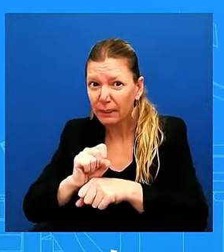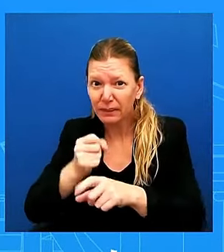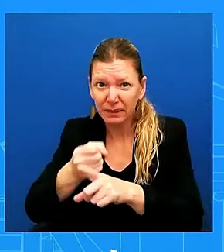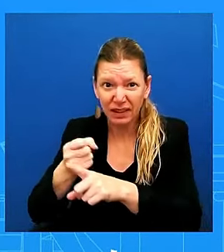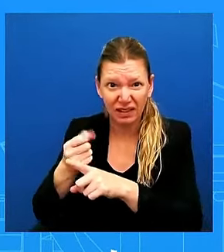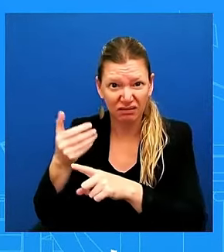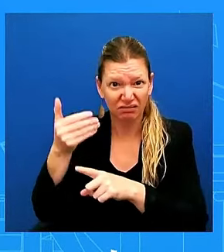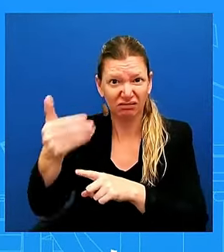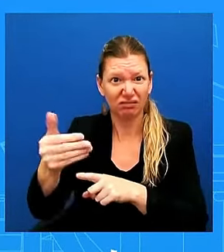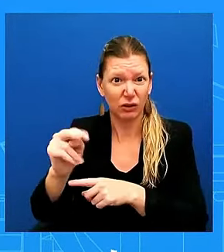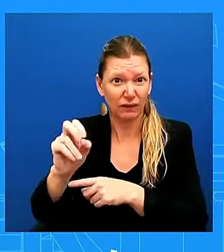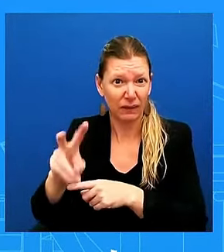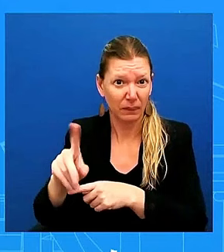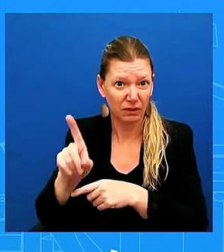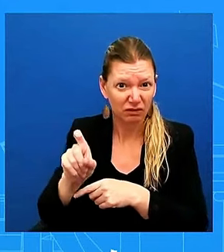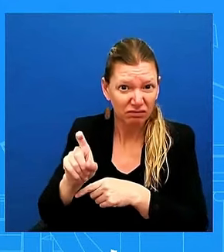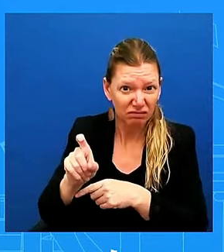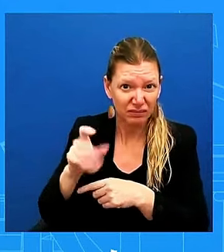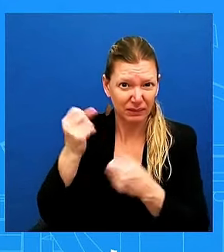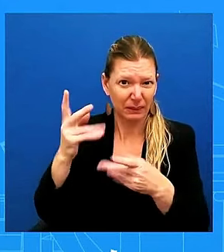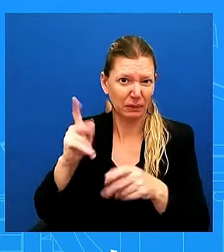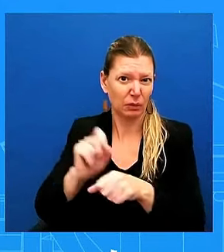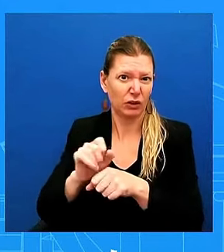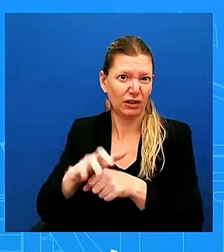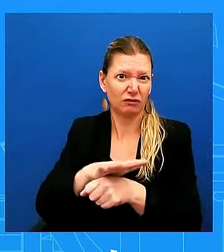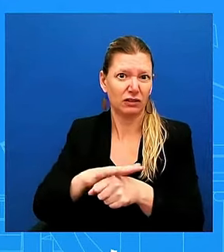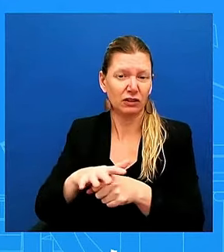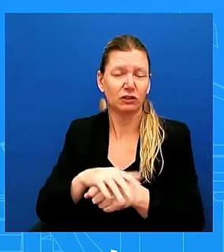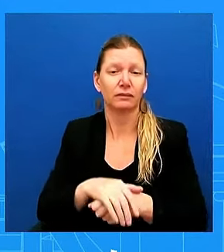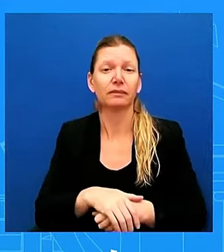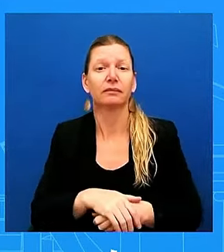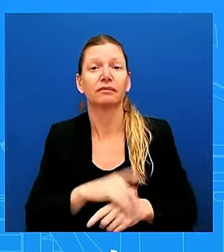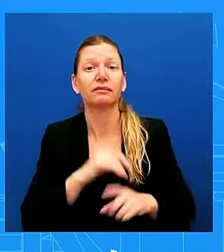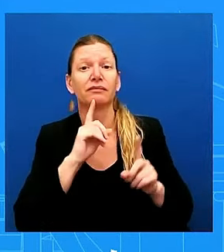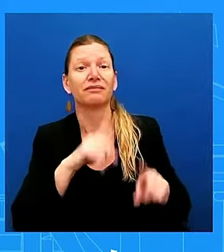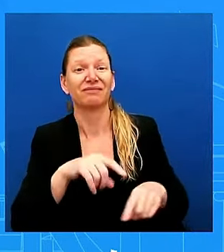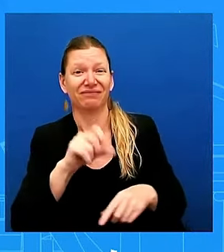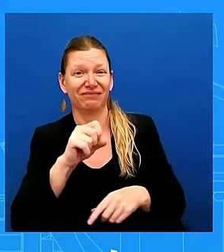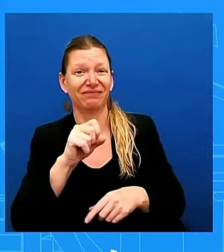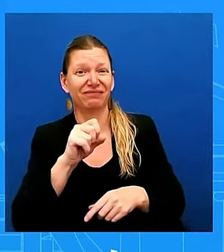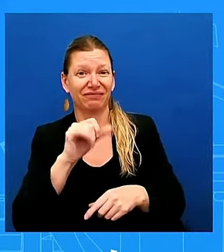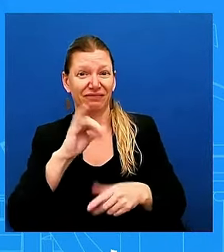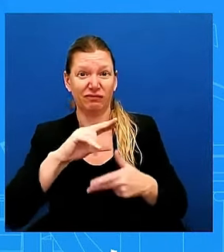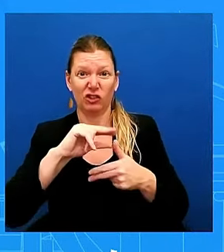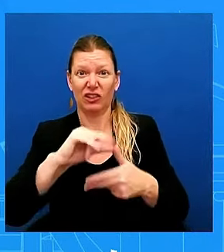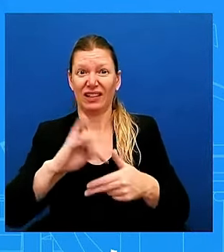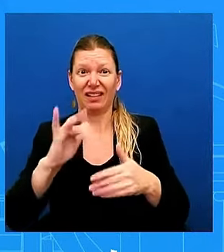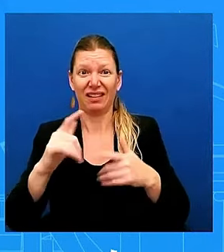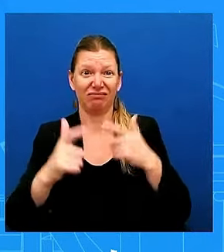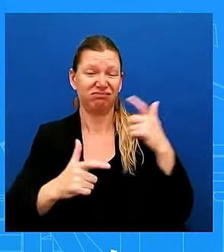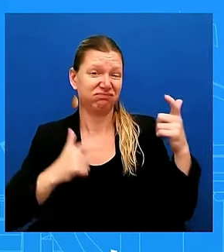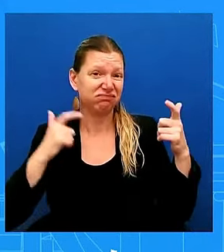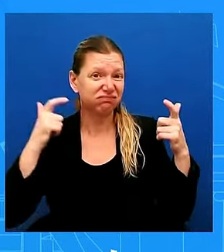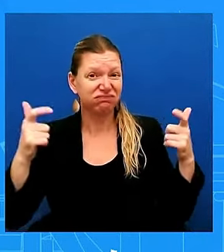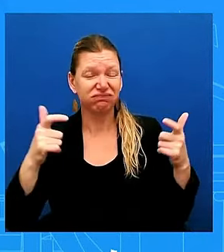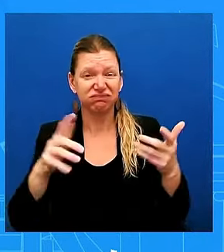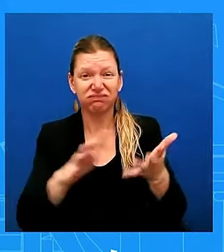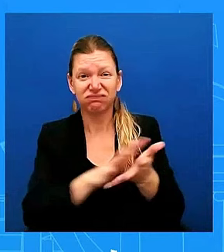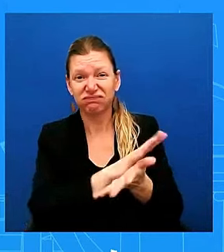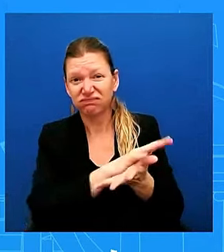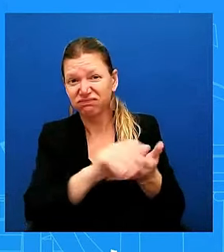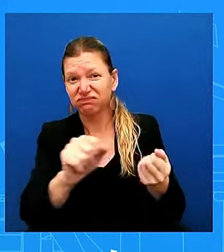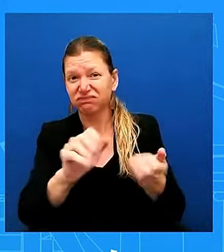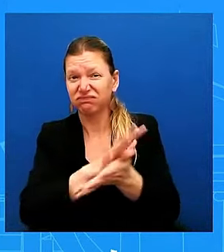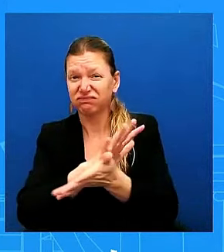this size, with the devastation that it has caused in many communities, that it will affect the